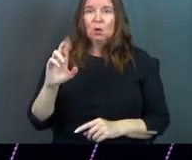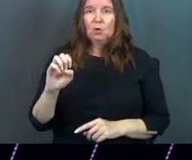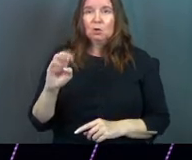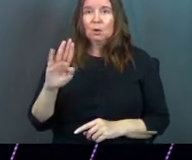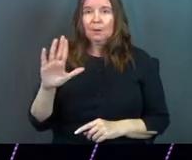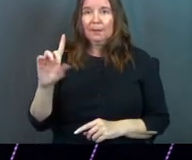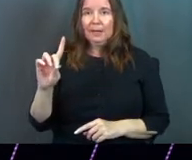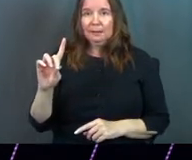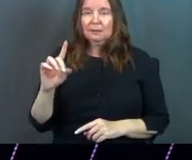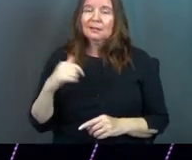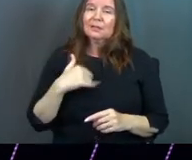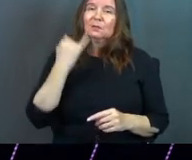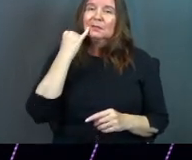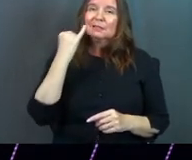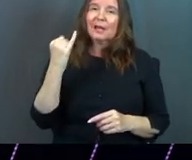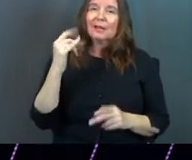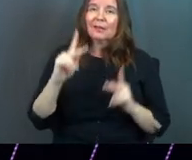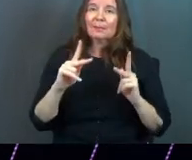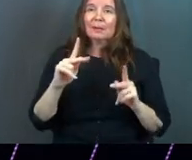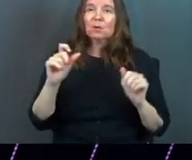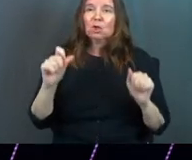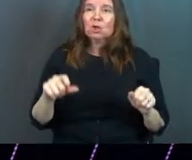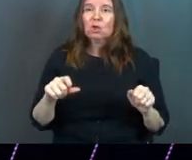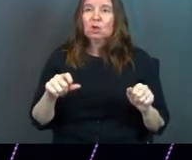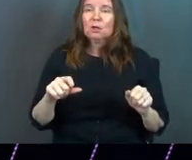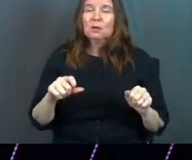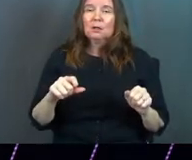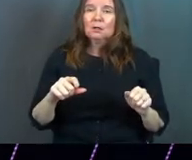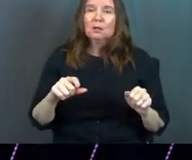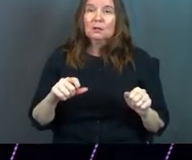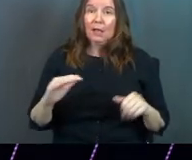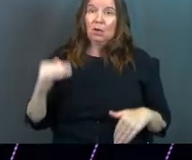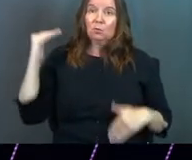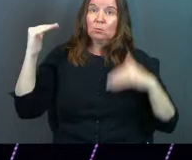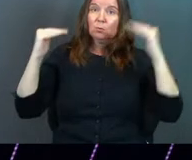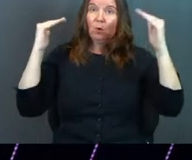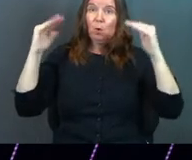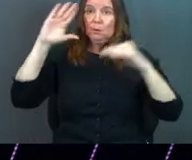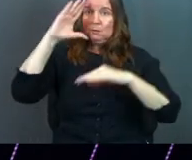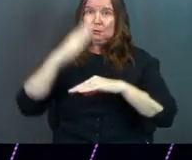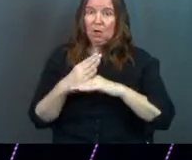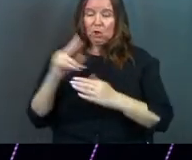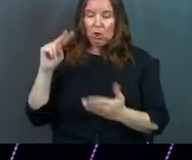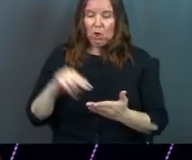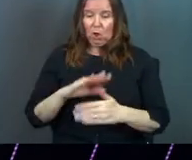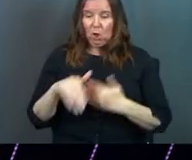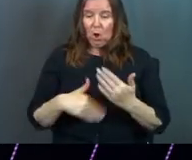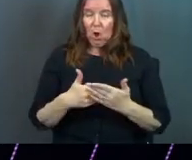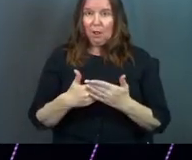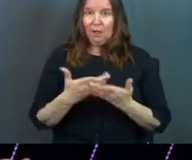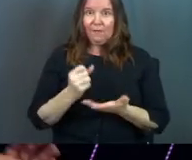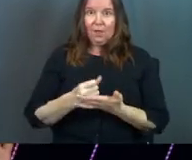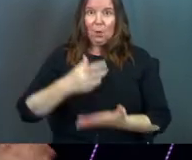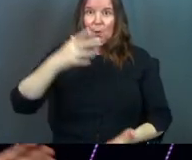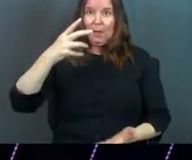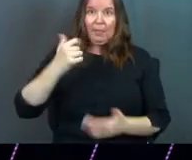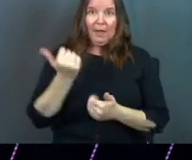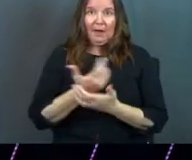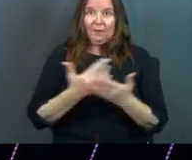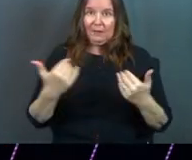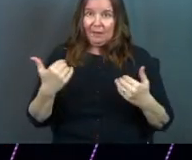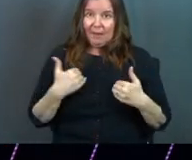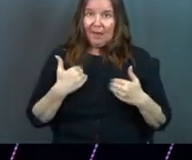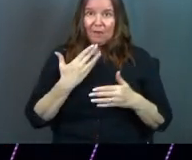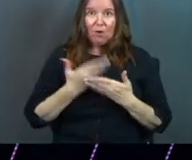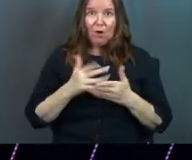Corban was this idea that people could, grown sons, could look at all of their wealth, all their possessions,